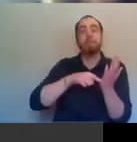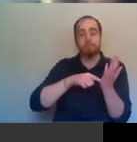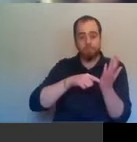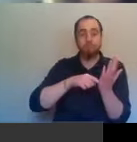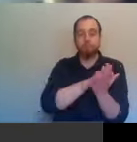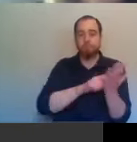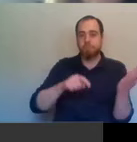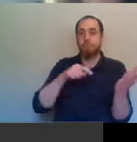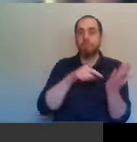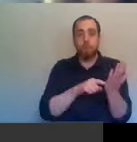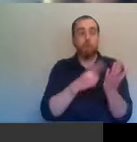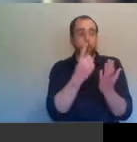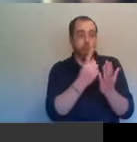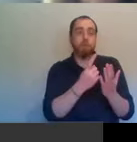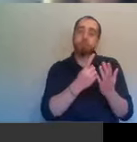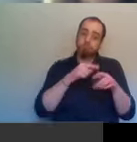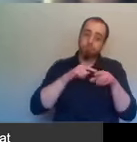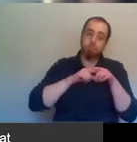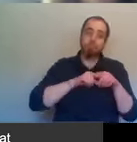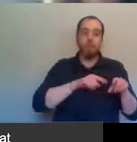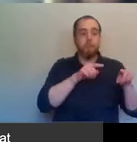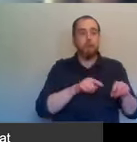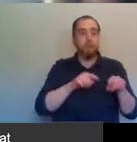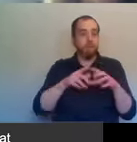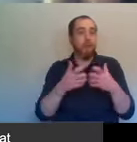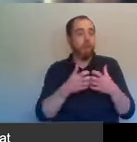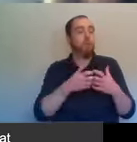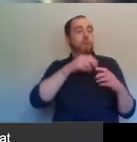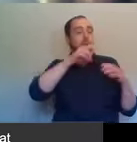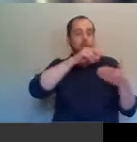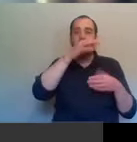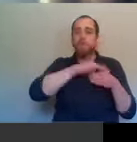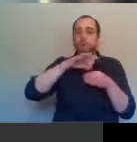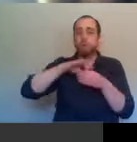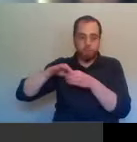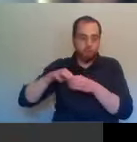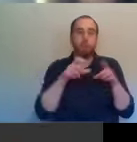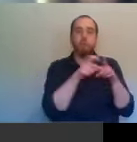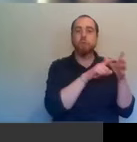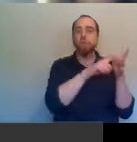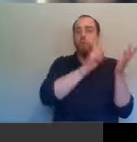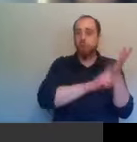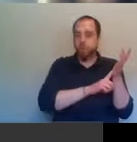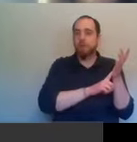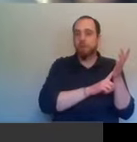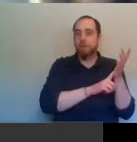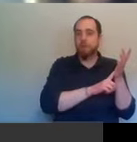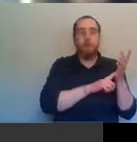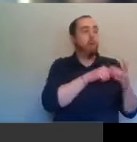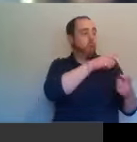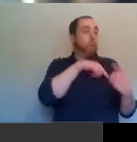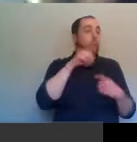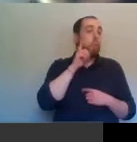only one consistent pattern in how people voted in Dáil Éireann, and that is that all the women voted against the treaty.